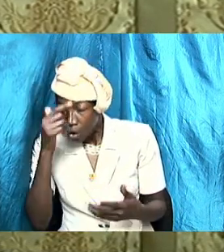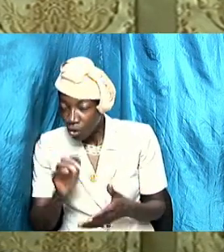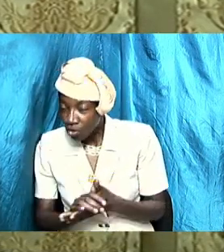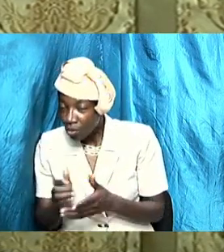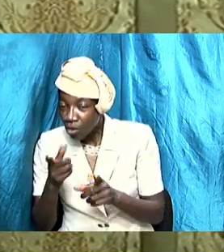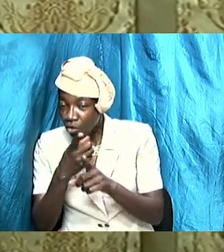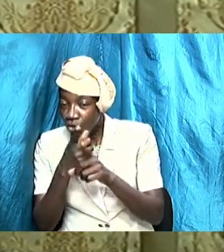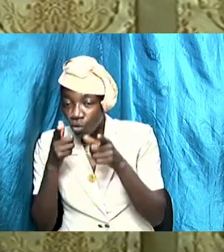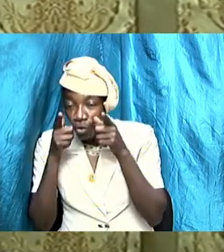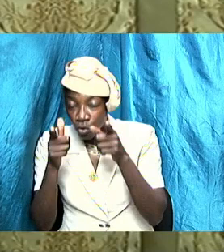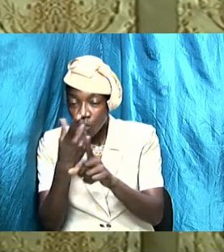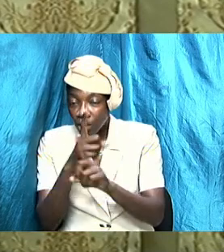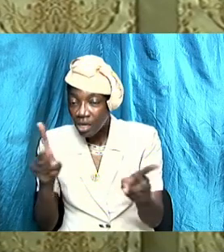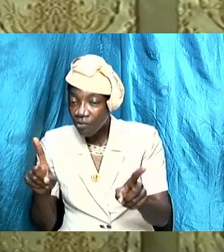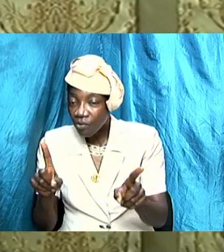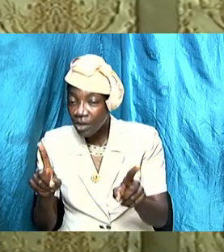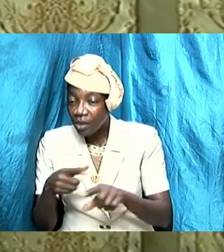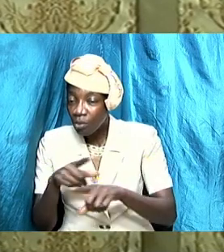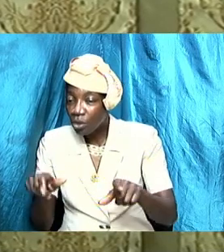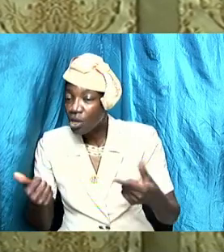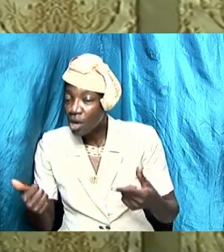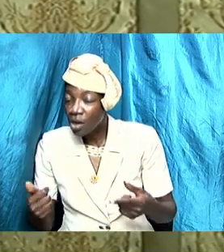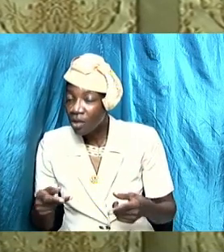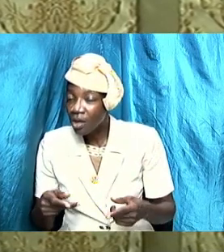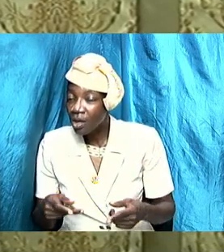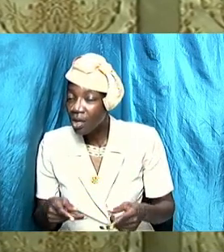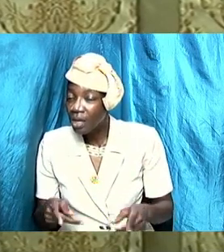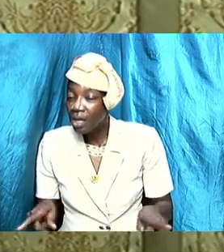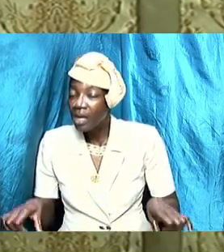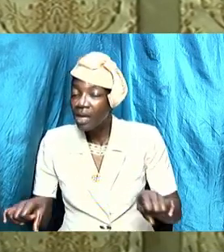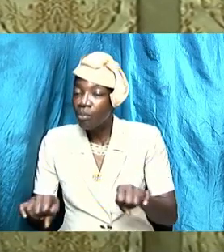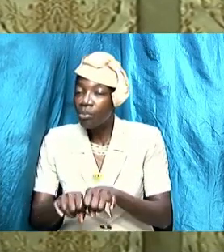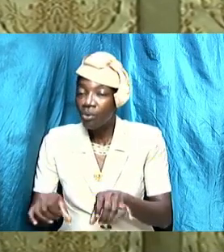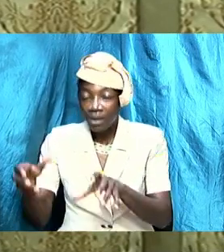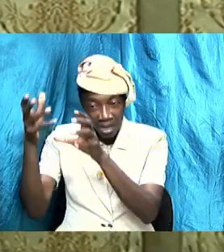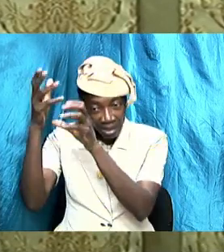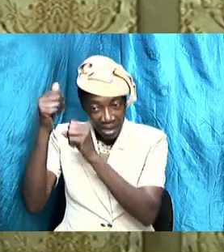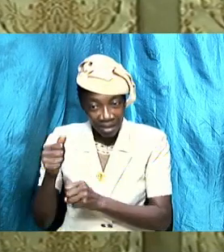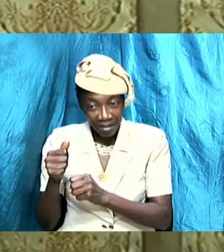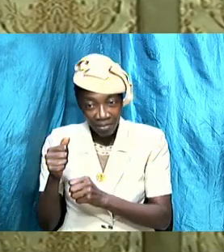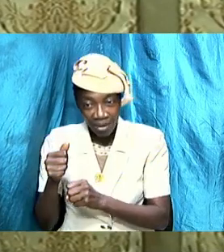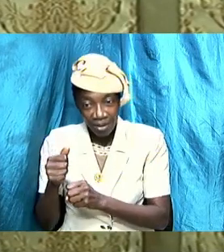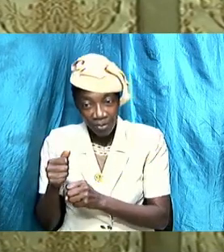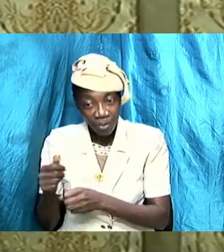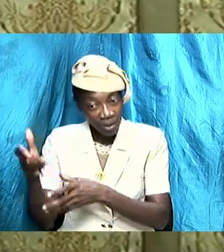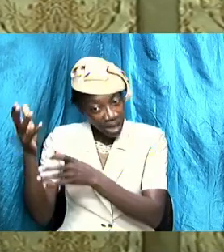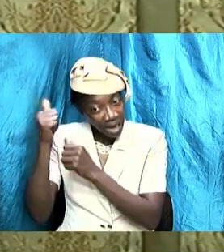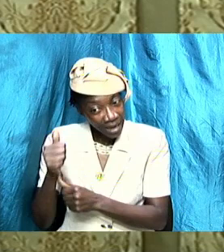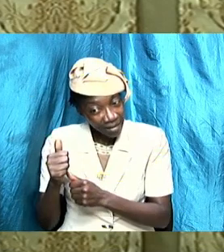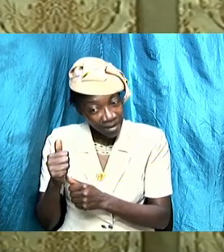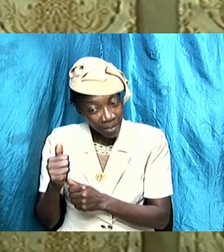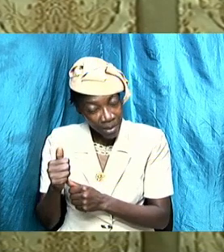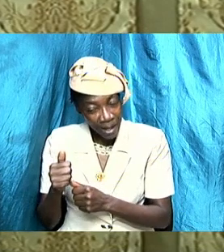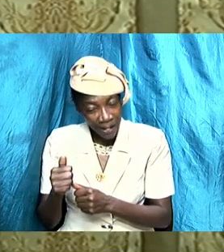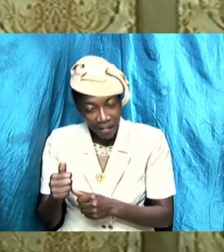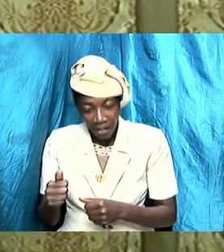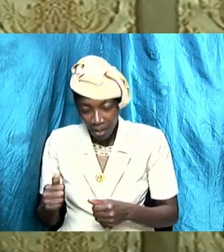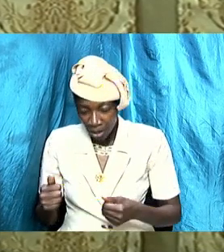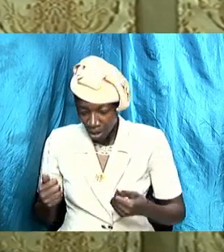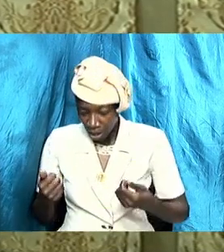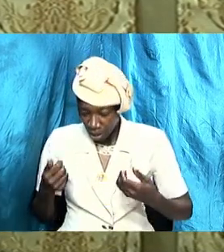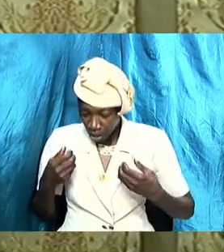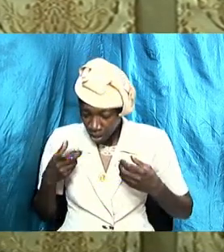but another key to acceptance is accepting the physical structure and structuring